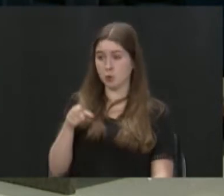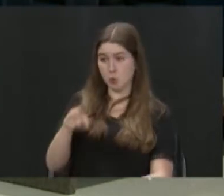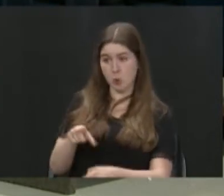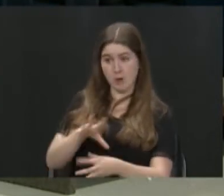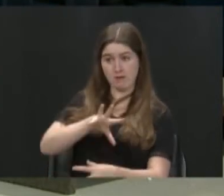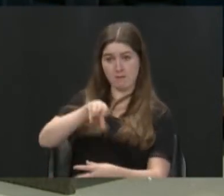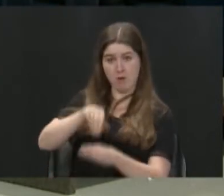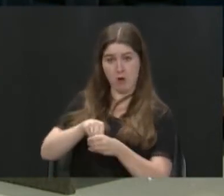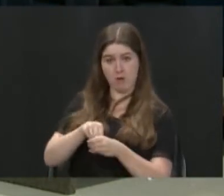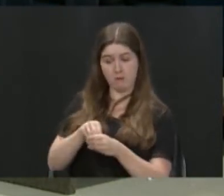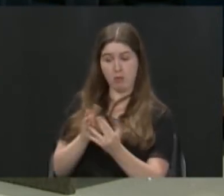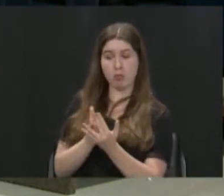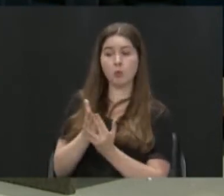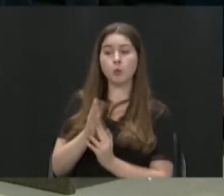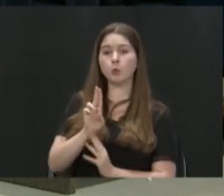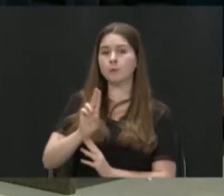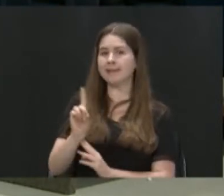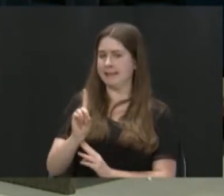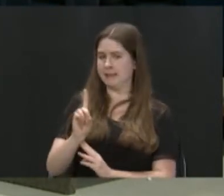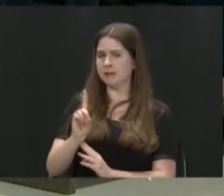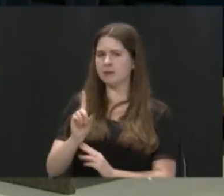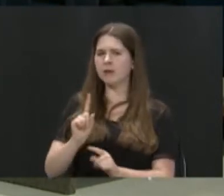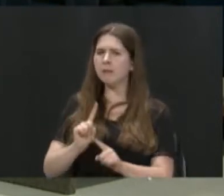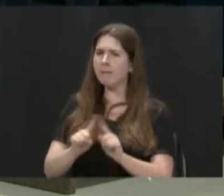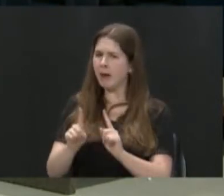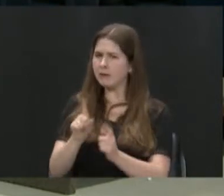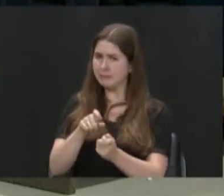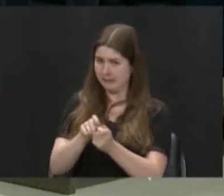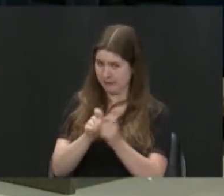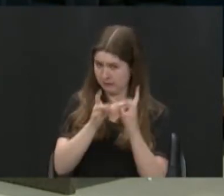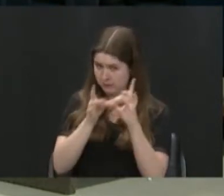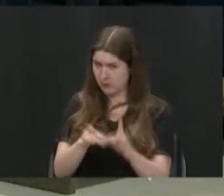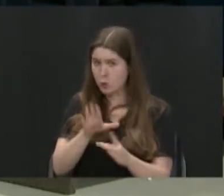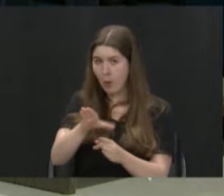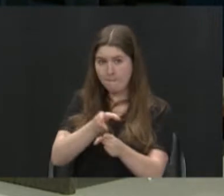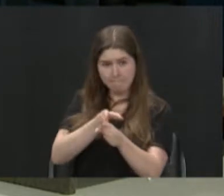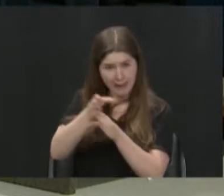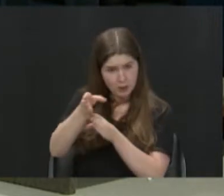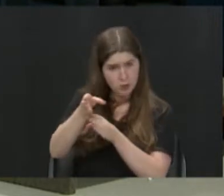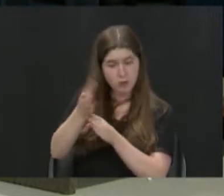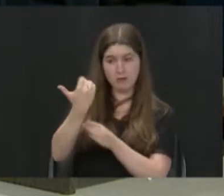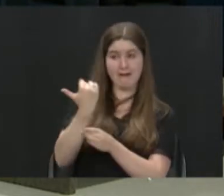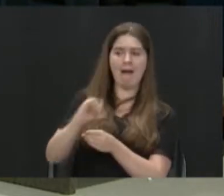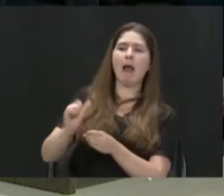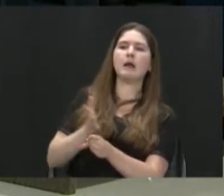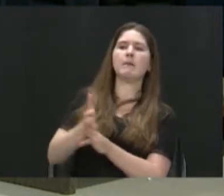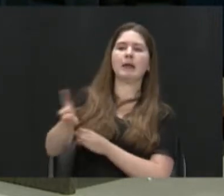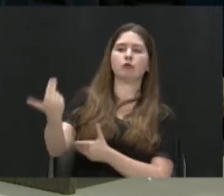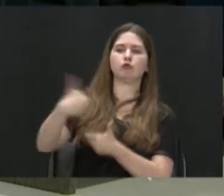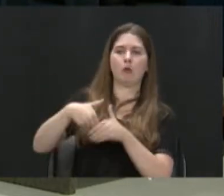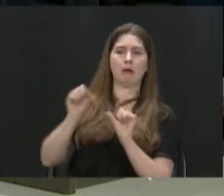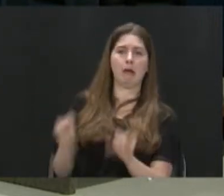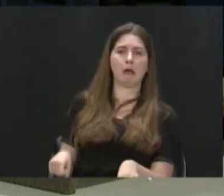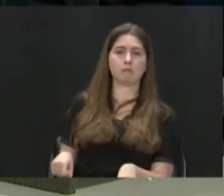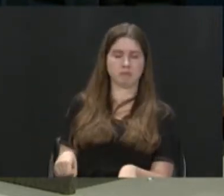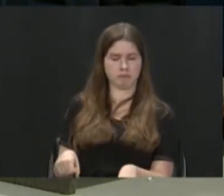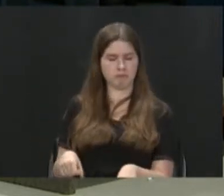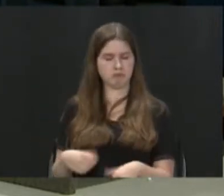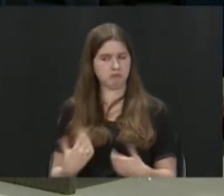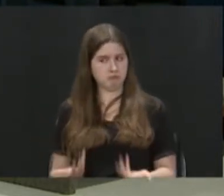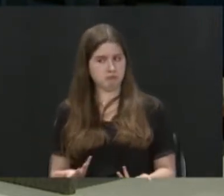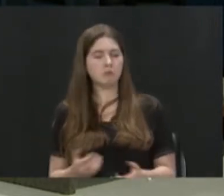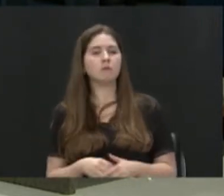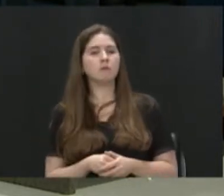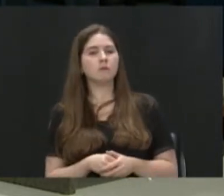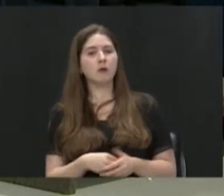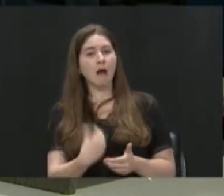UD, but specifically, was it through your major, or were any majors able to join the river stewards? Any majors are